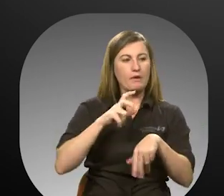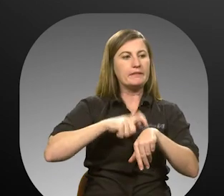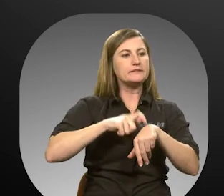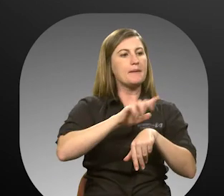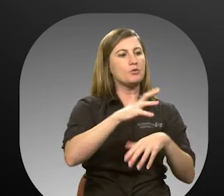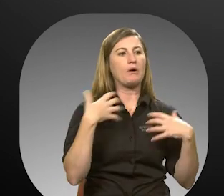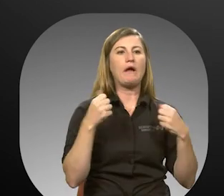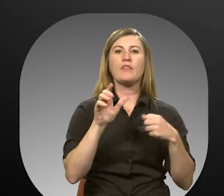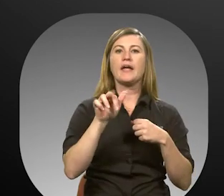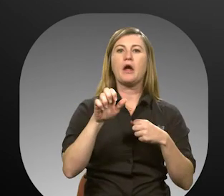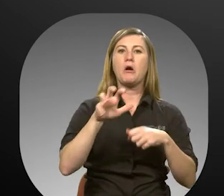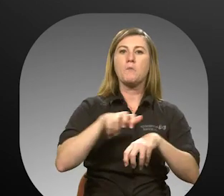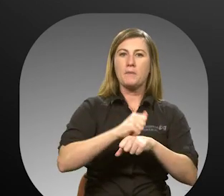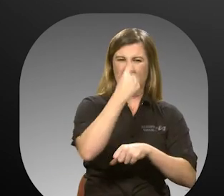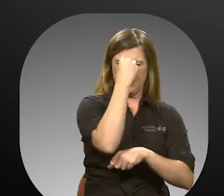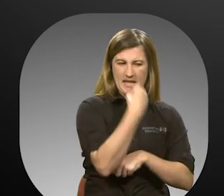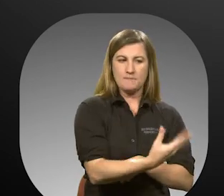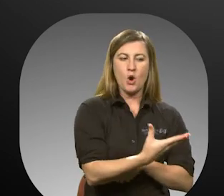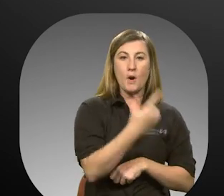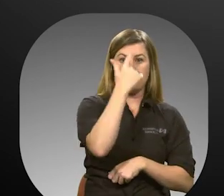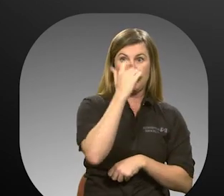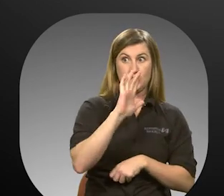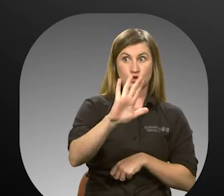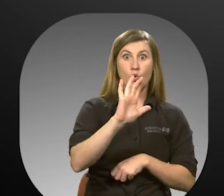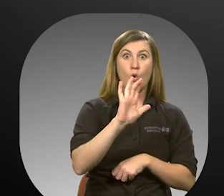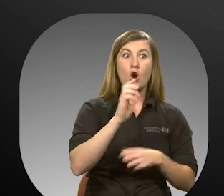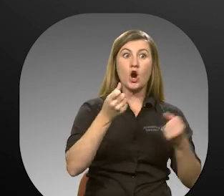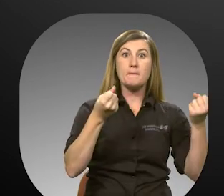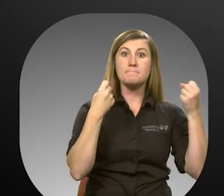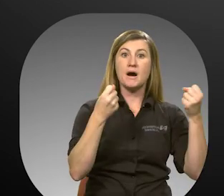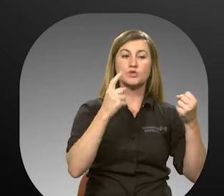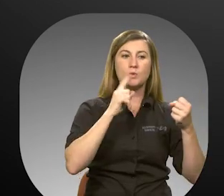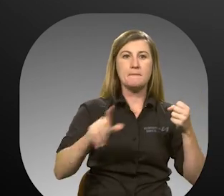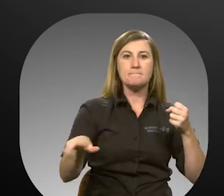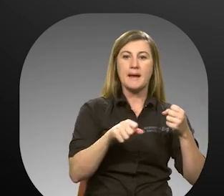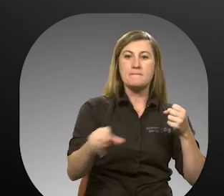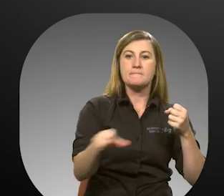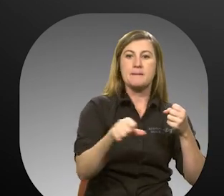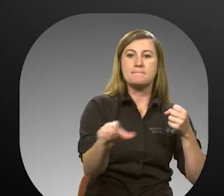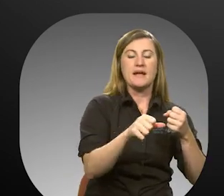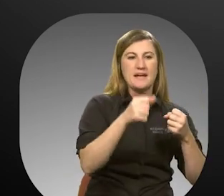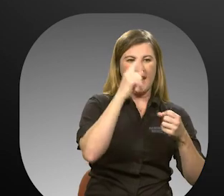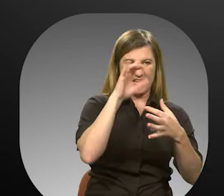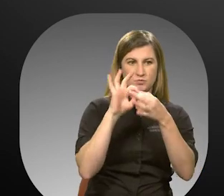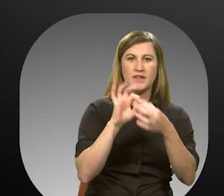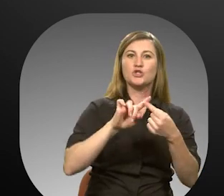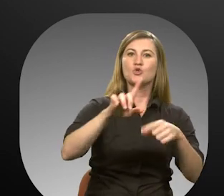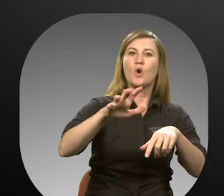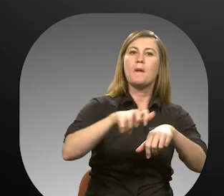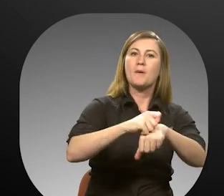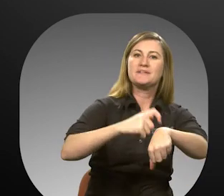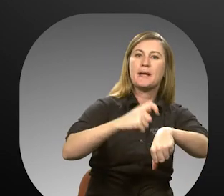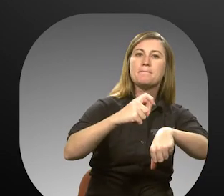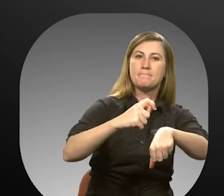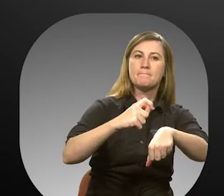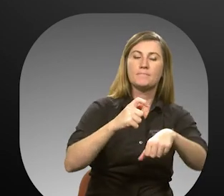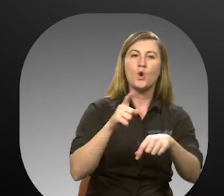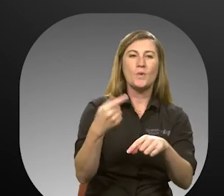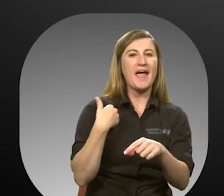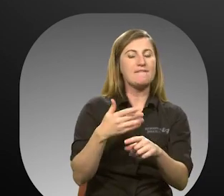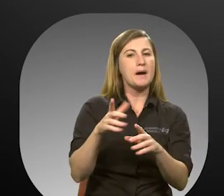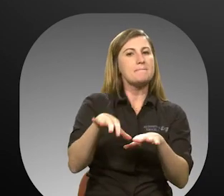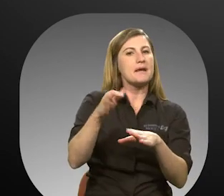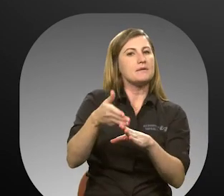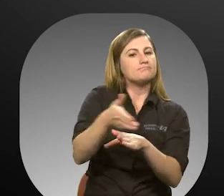of your healthcare appointment. Since the vehicle will pick up several customers, trips are scheduled based on your appointment time. There is a pickup